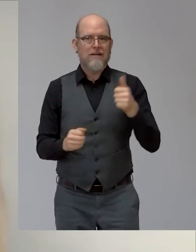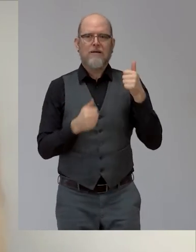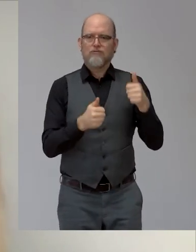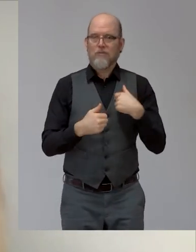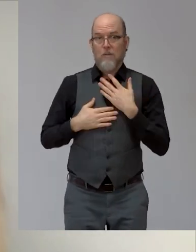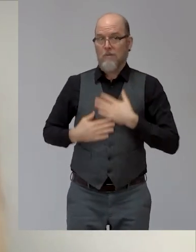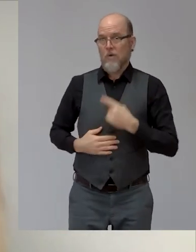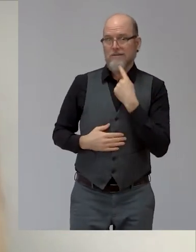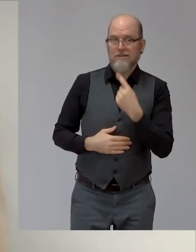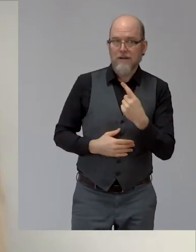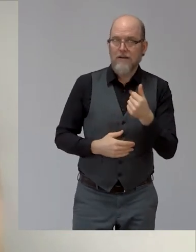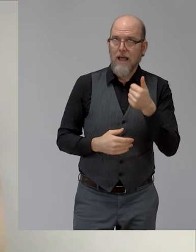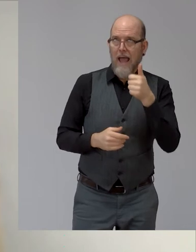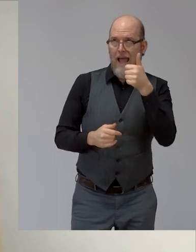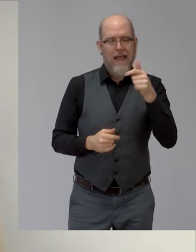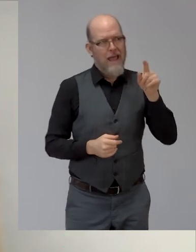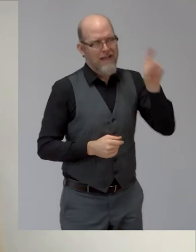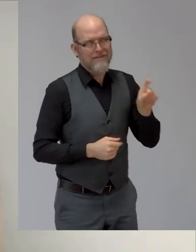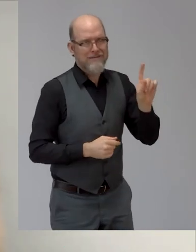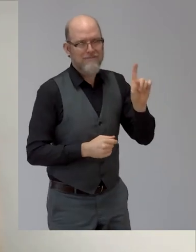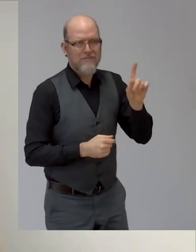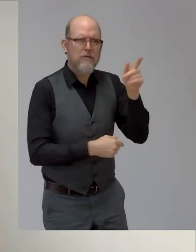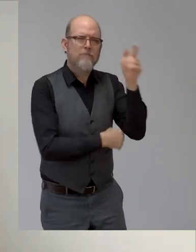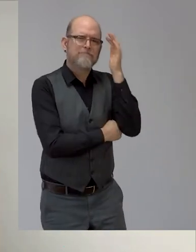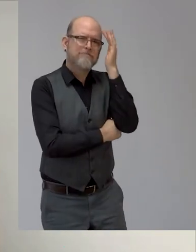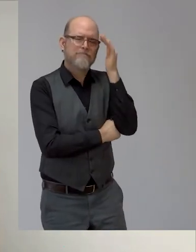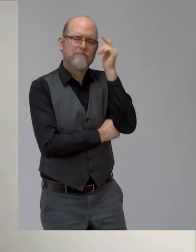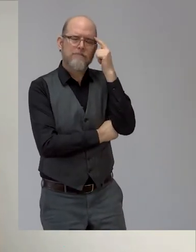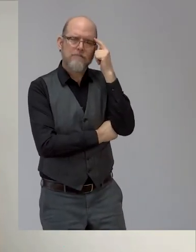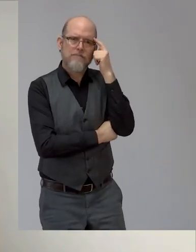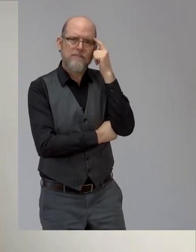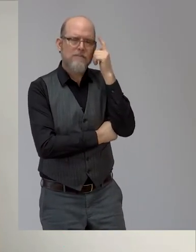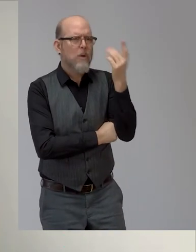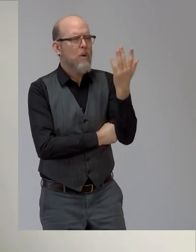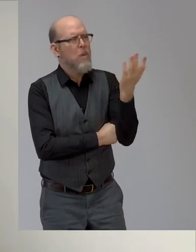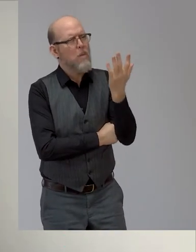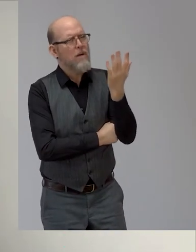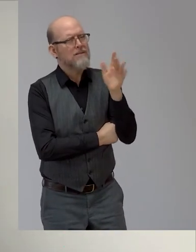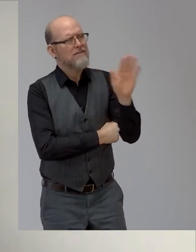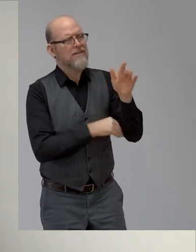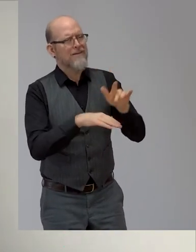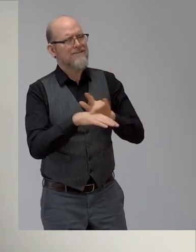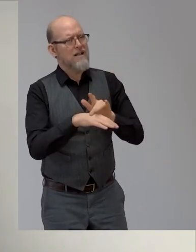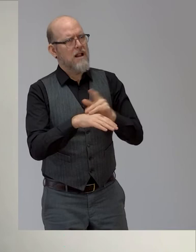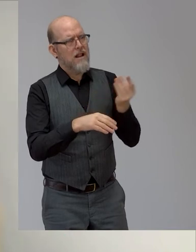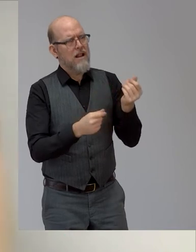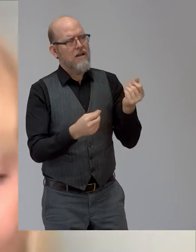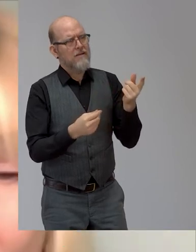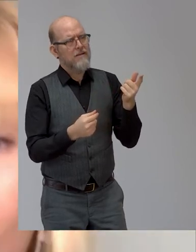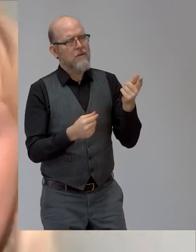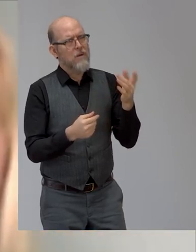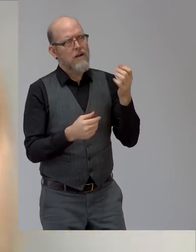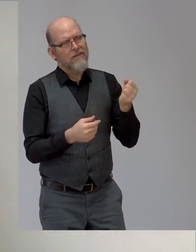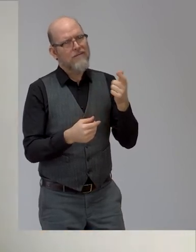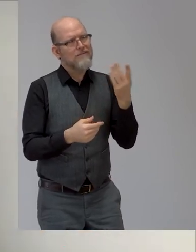you think you've got instinct about what stands in the way of us actually changing the system, because I believe we can,